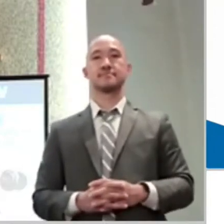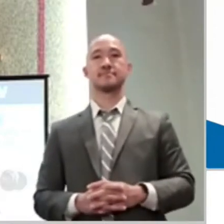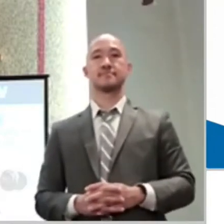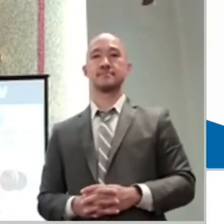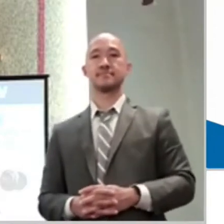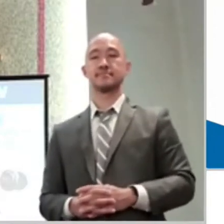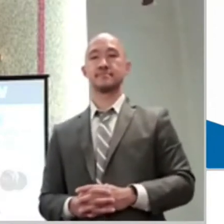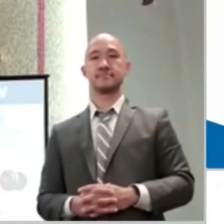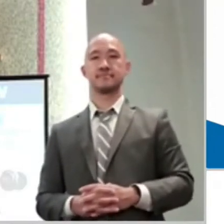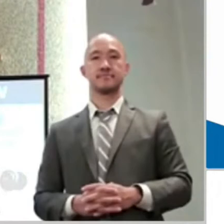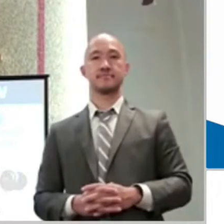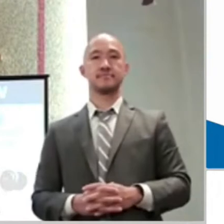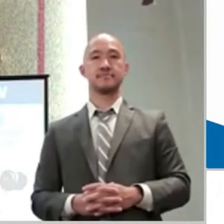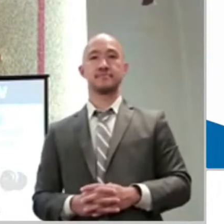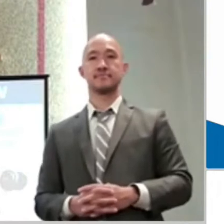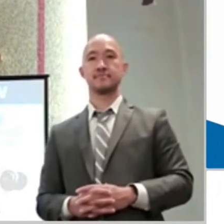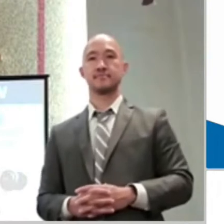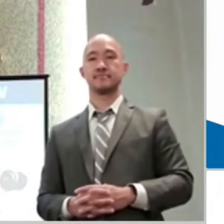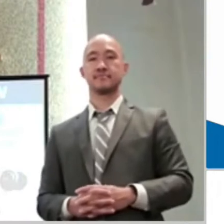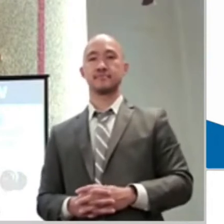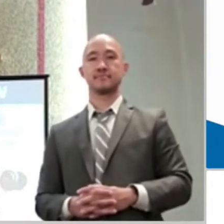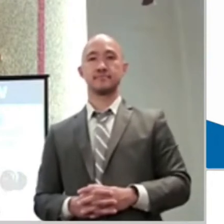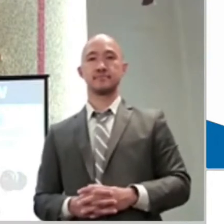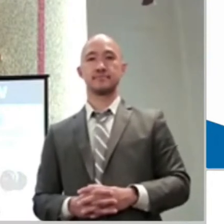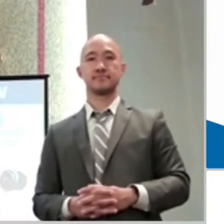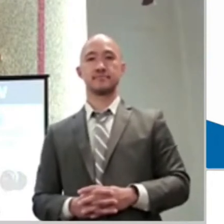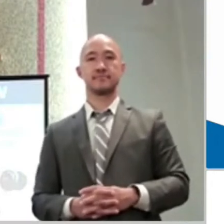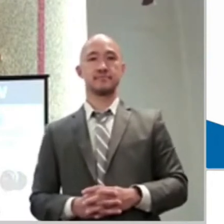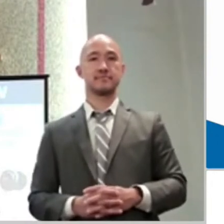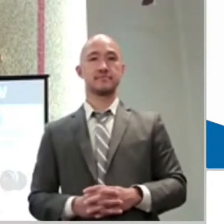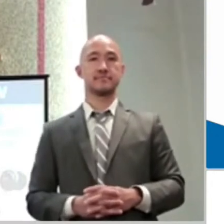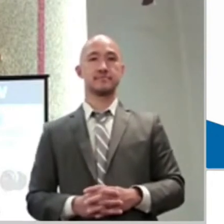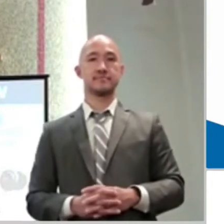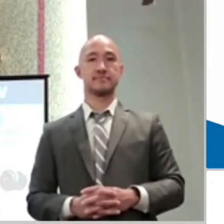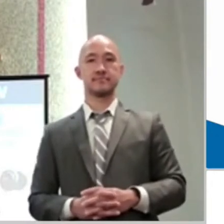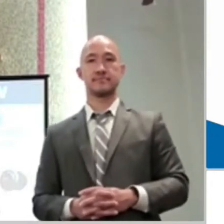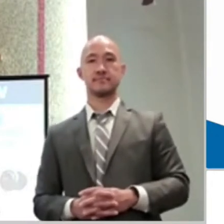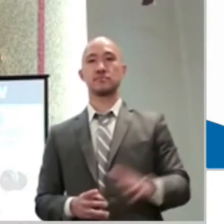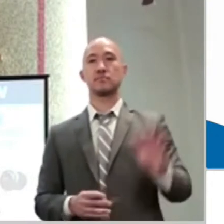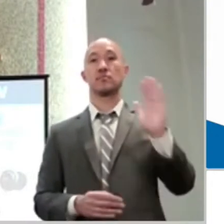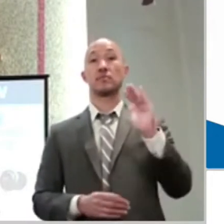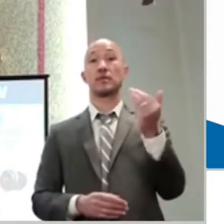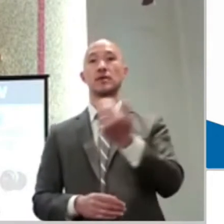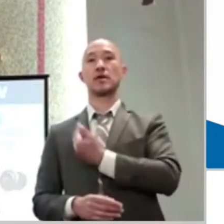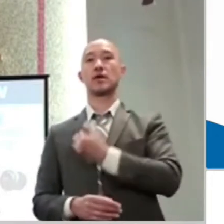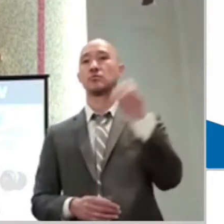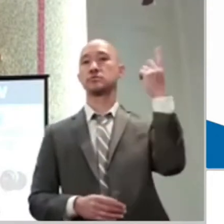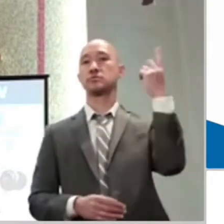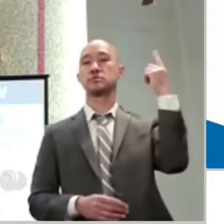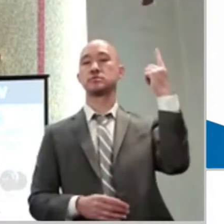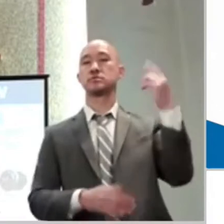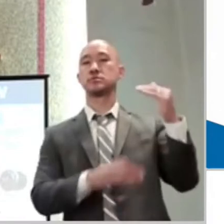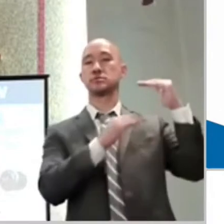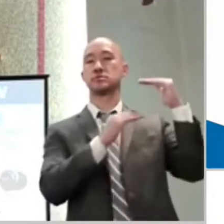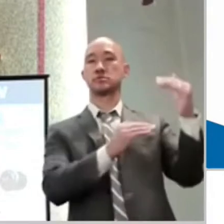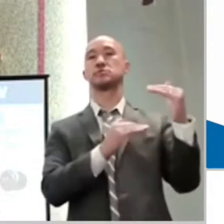trust ourselves as far as we can throw ourselves, and that's not much. Our hearts change for the best, though,